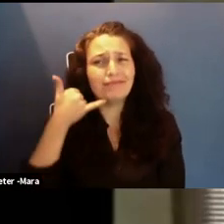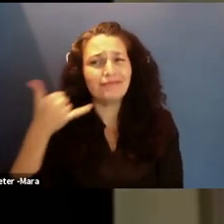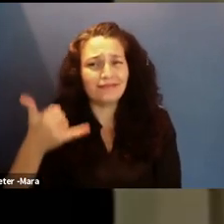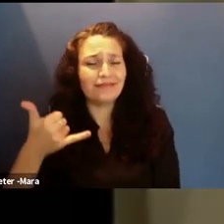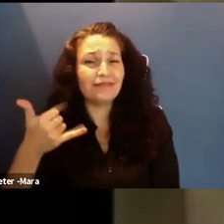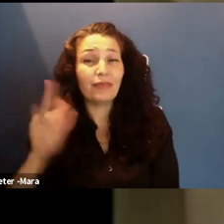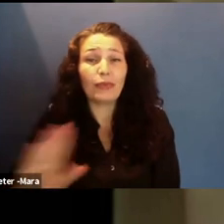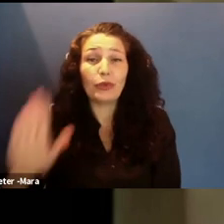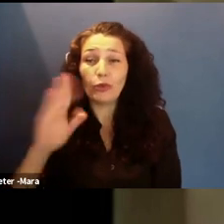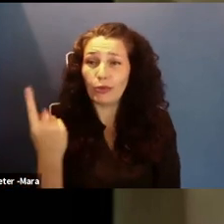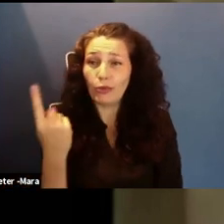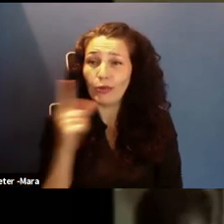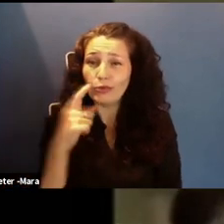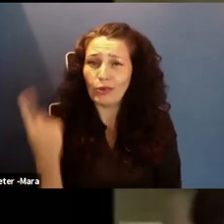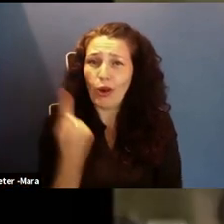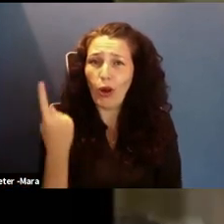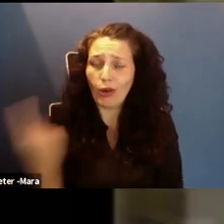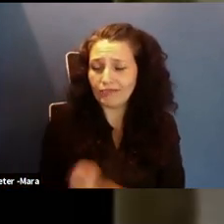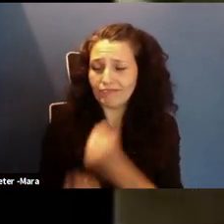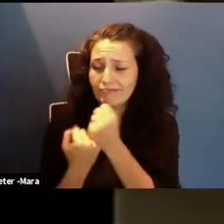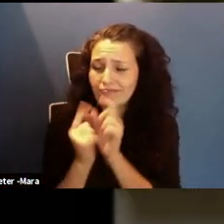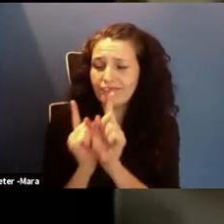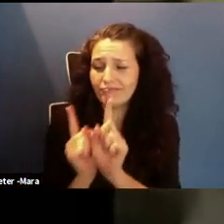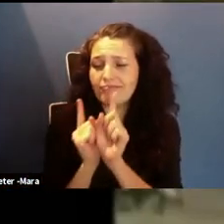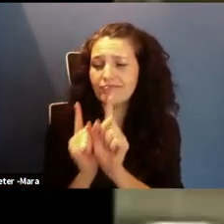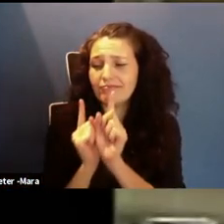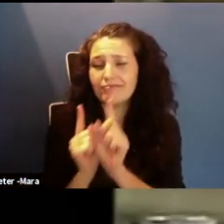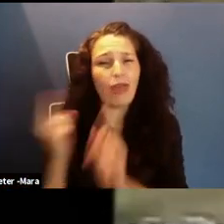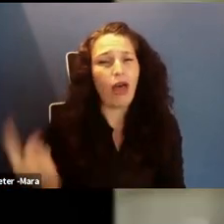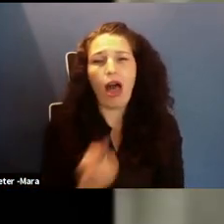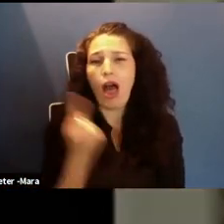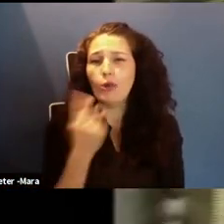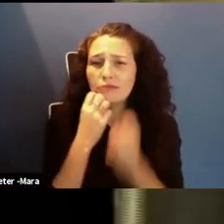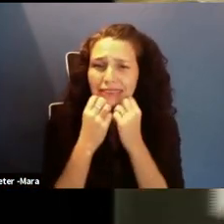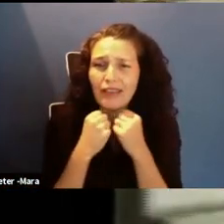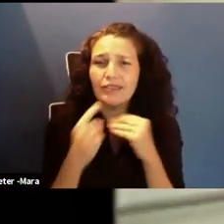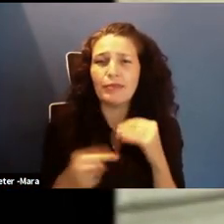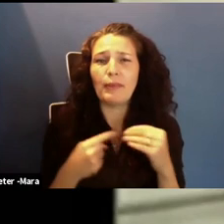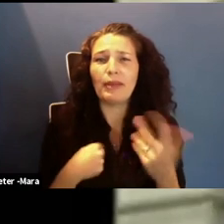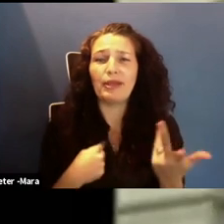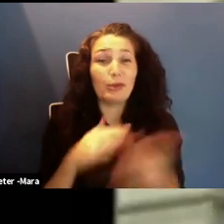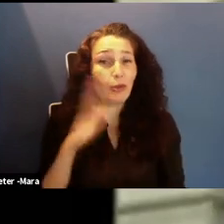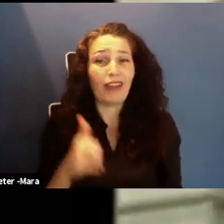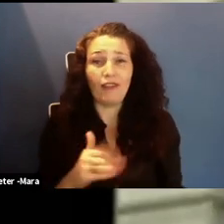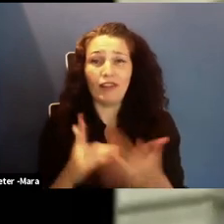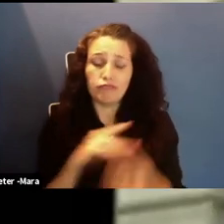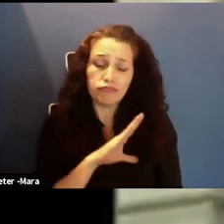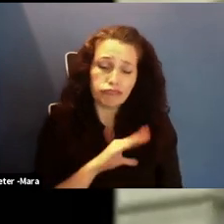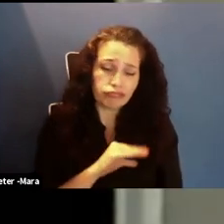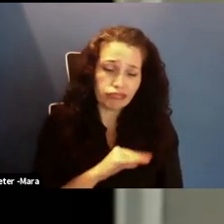You're the one who's always there. The one who always cares. A friend who'll never let you down.